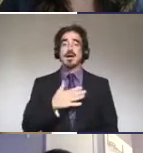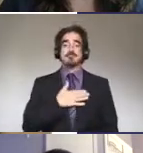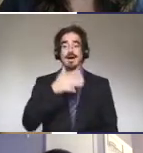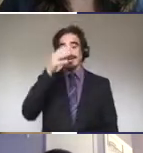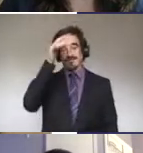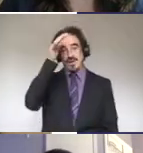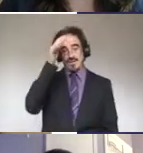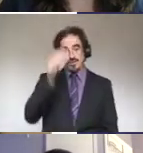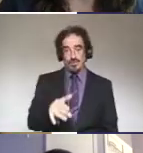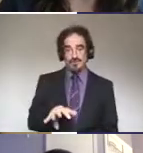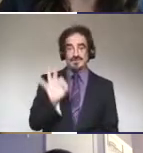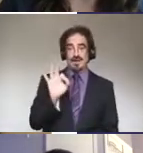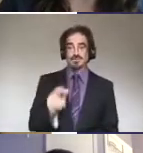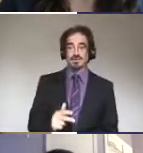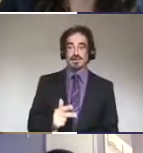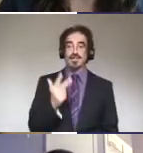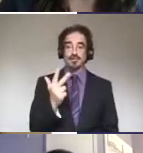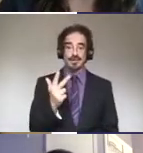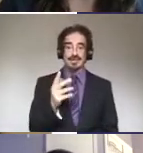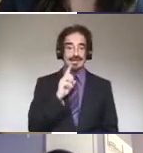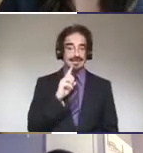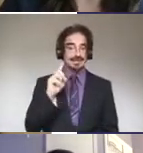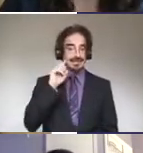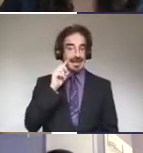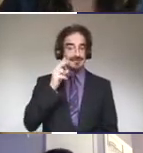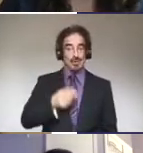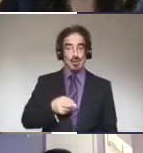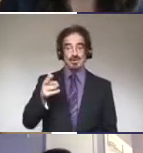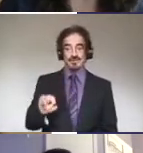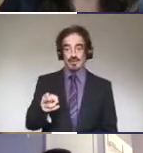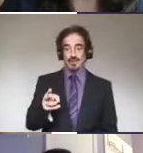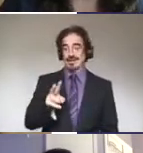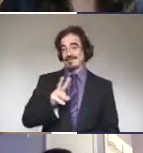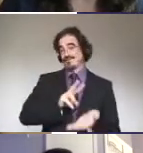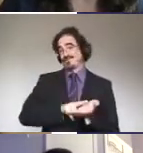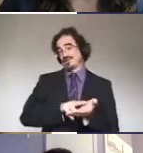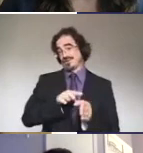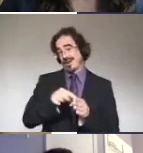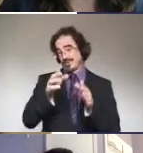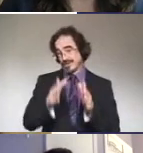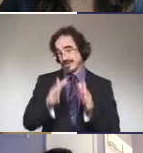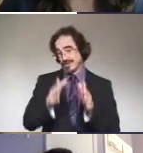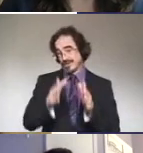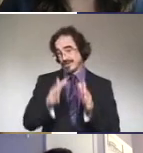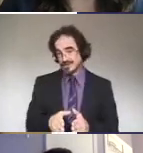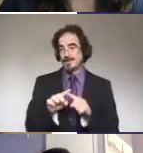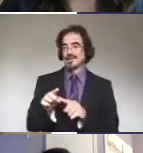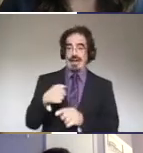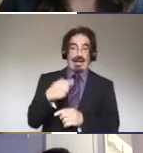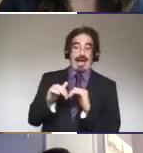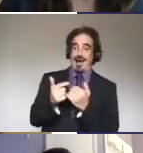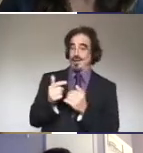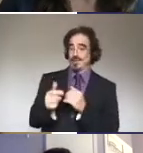three deaf and hard of hearing veterinarians. I don't know how he did it. But they became my pen pals. And they basically